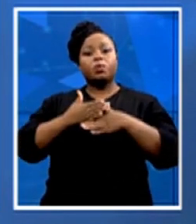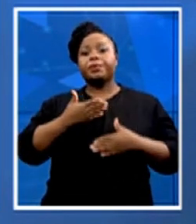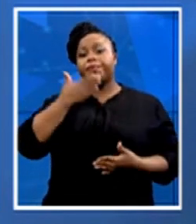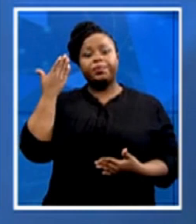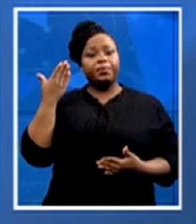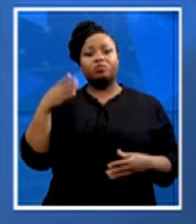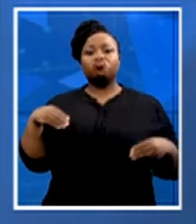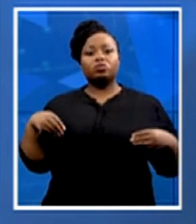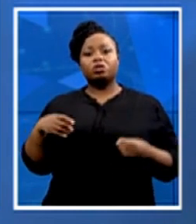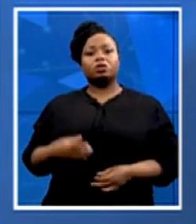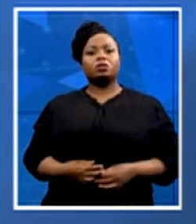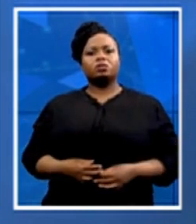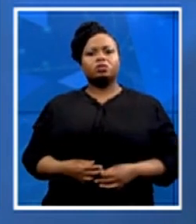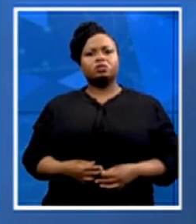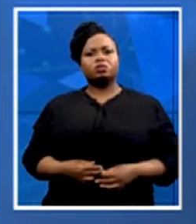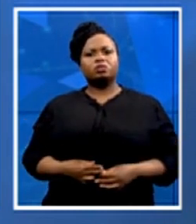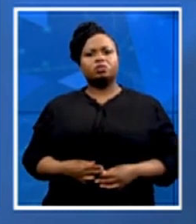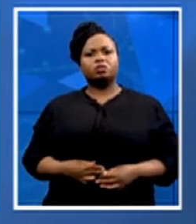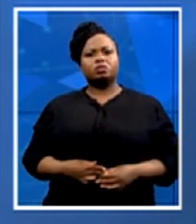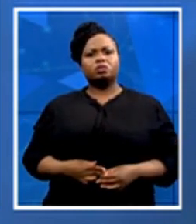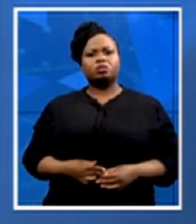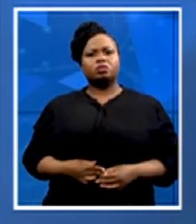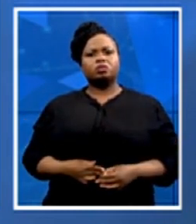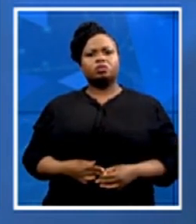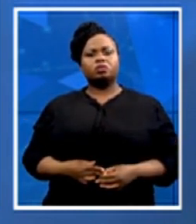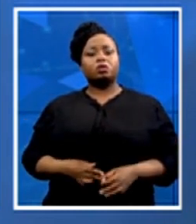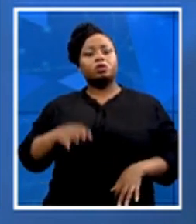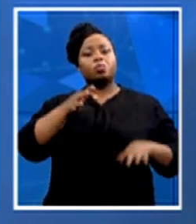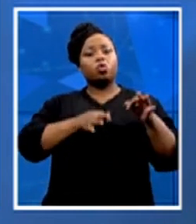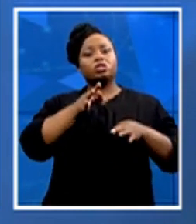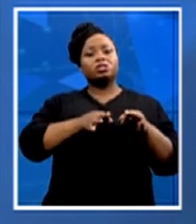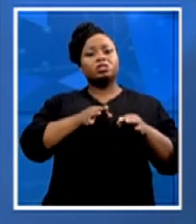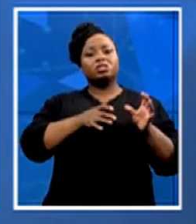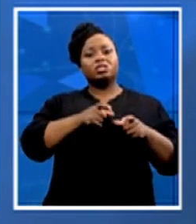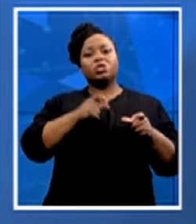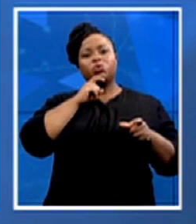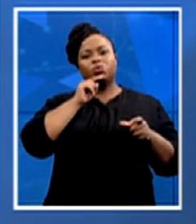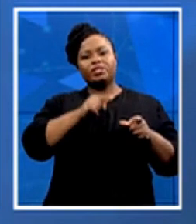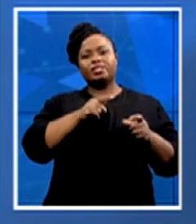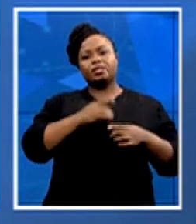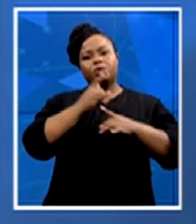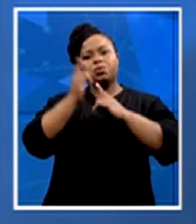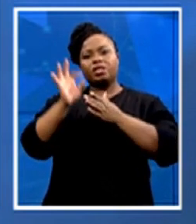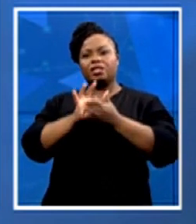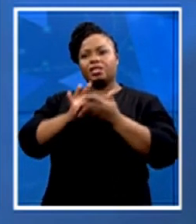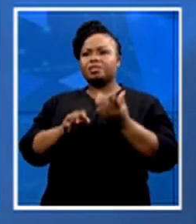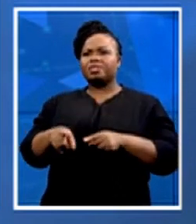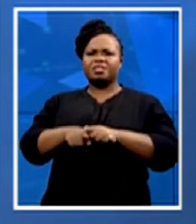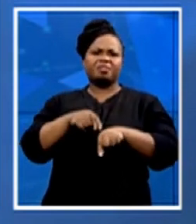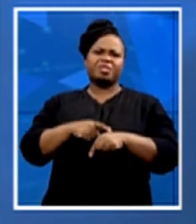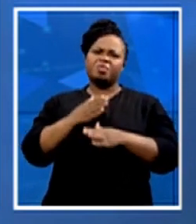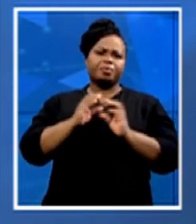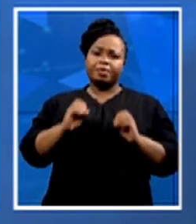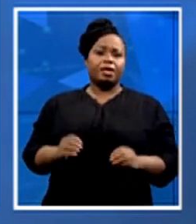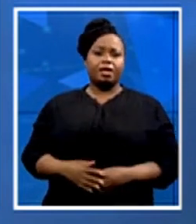unemployed. The politicians use them to win elections while leaving them unemployed. I wish all the young wings will